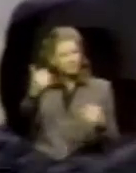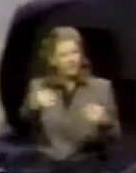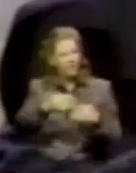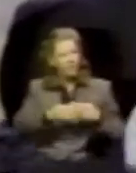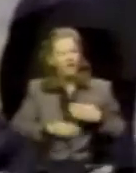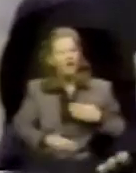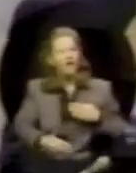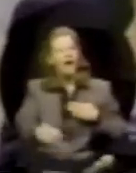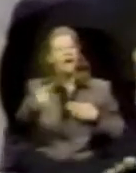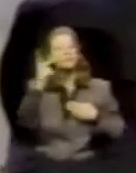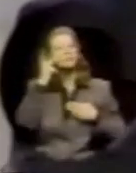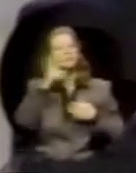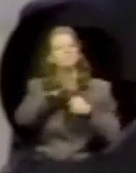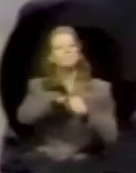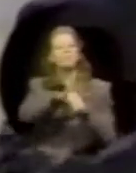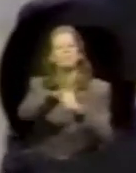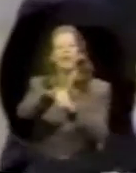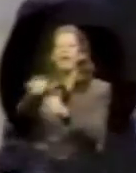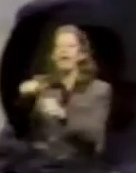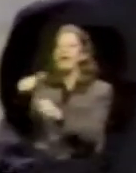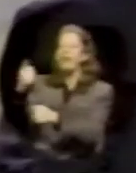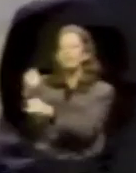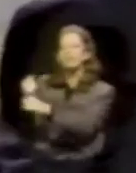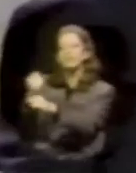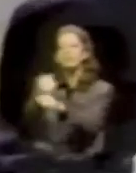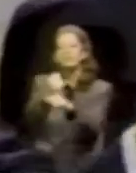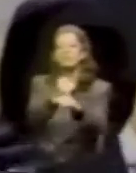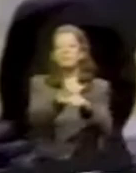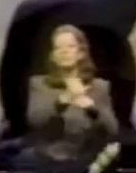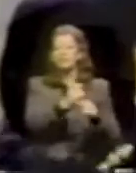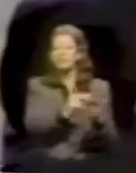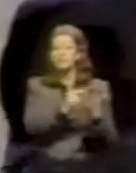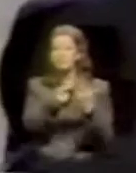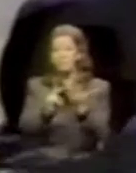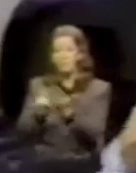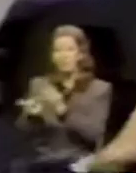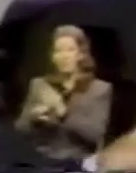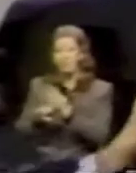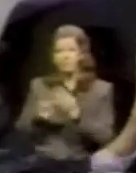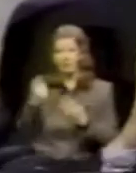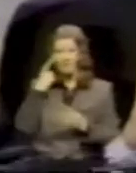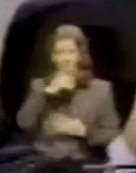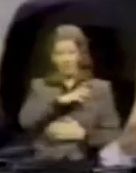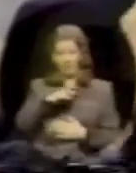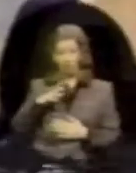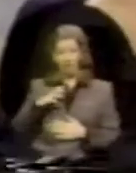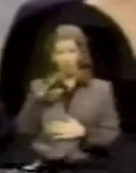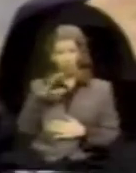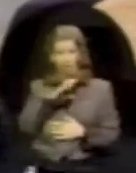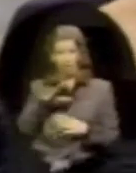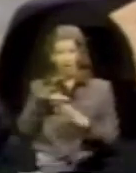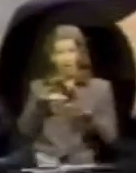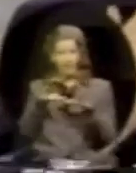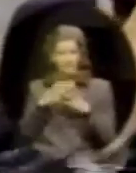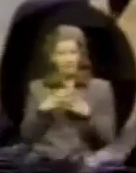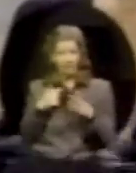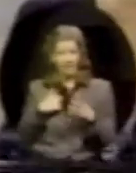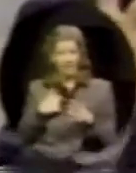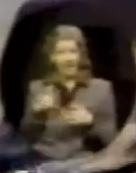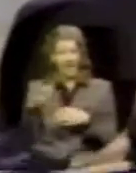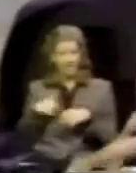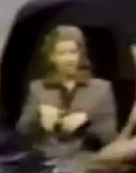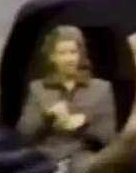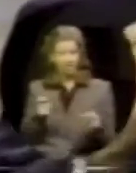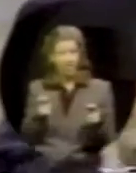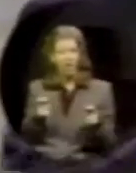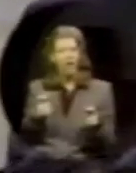see some pressure on the other institutions and programs. I think for the Congressional Commission that I chair, we